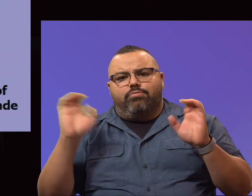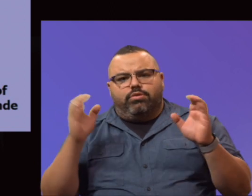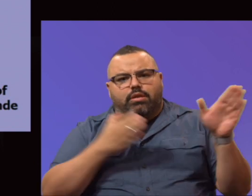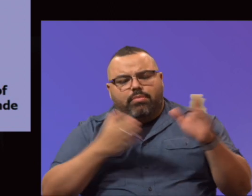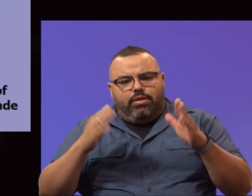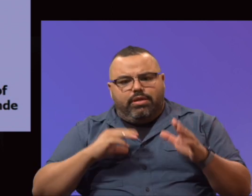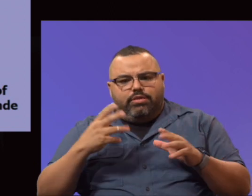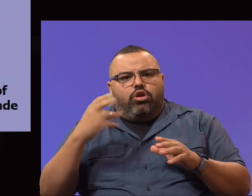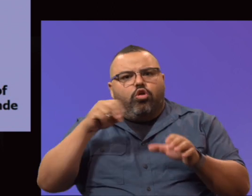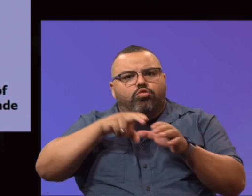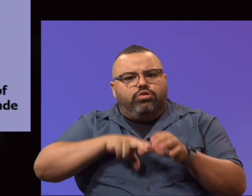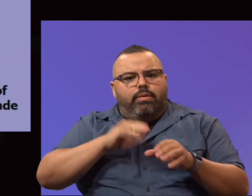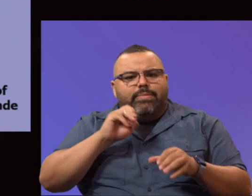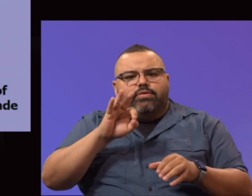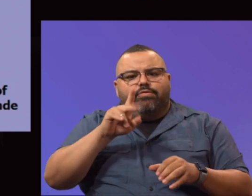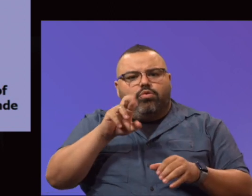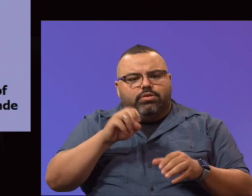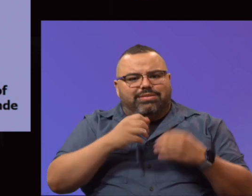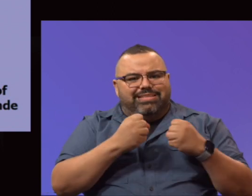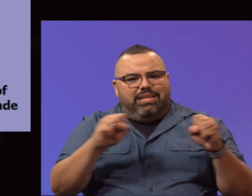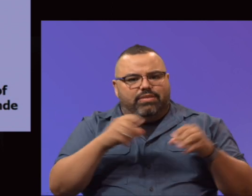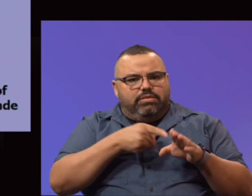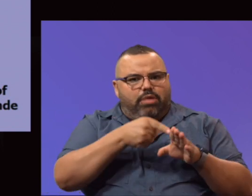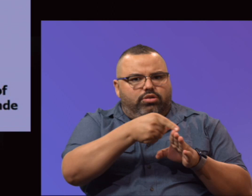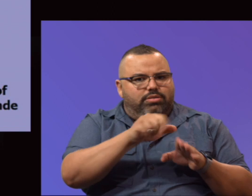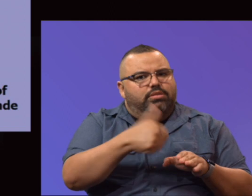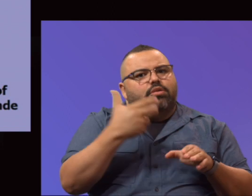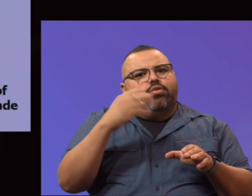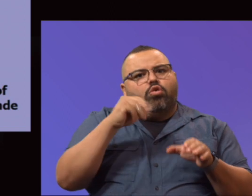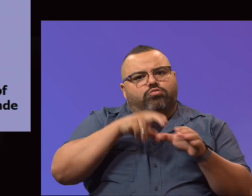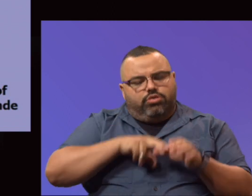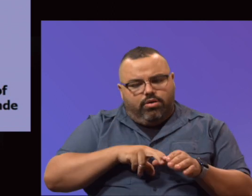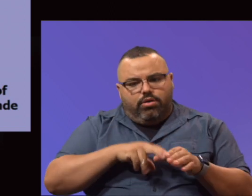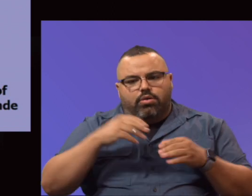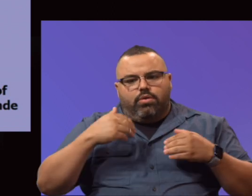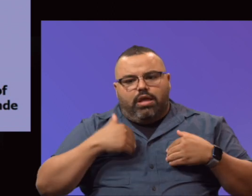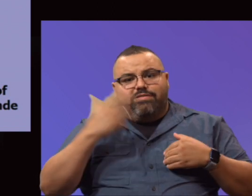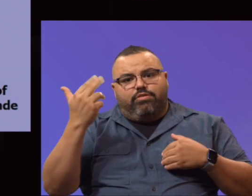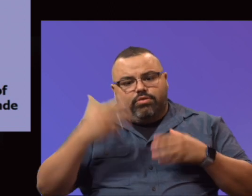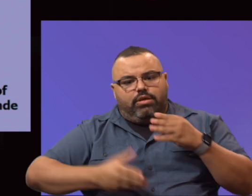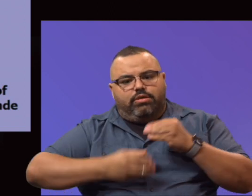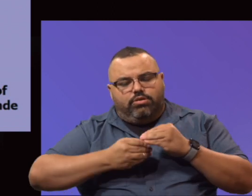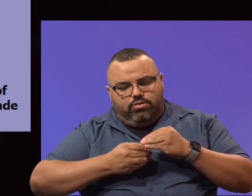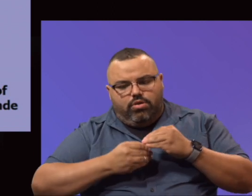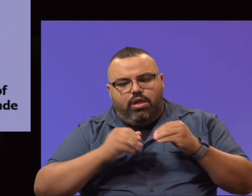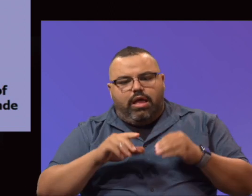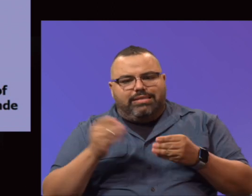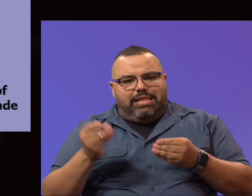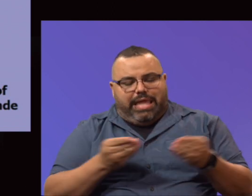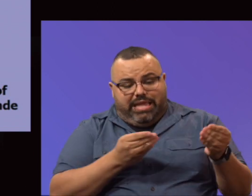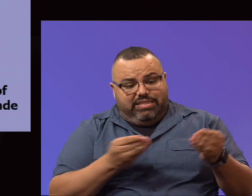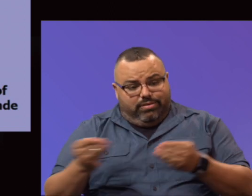He serves as co-chair. Mr. Flores, our safety specialist, is the other co-chair. In addition, we had 13 additional employees who served as liaisons,